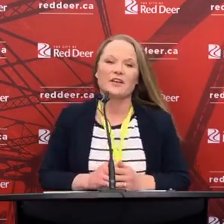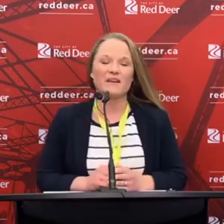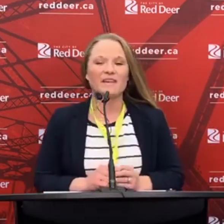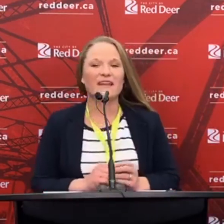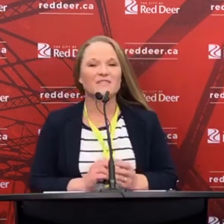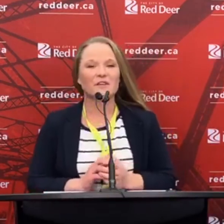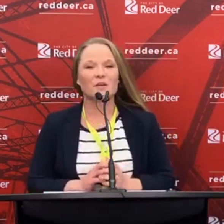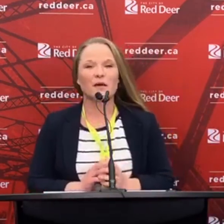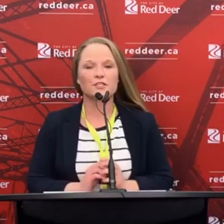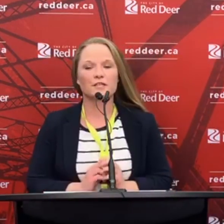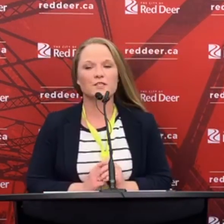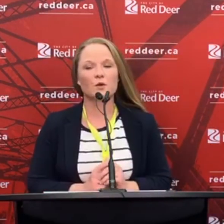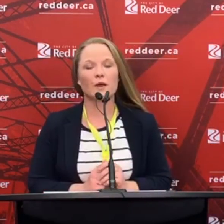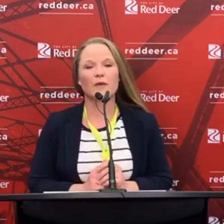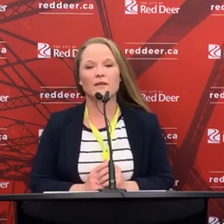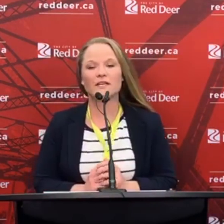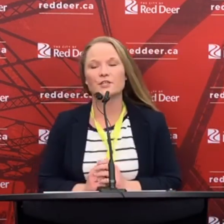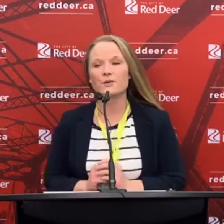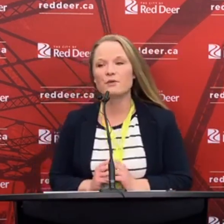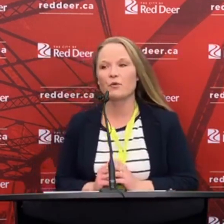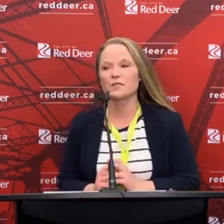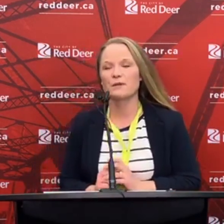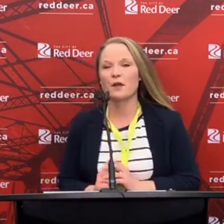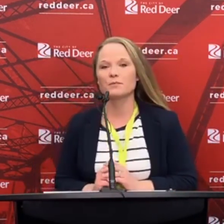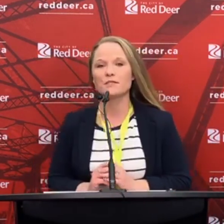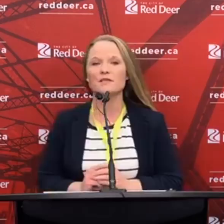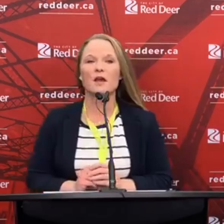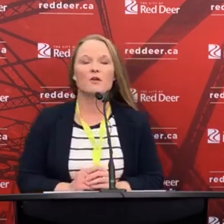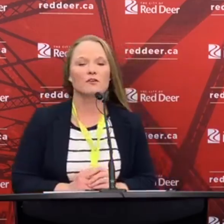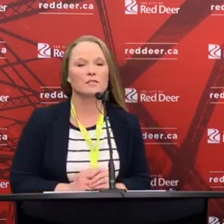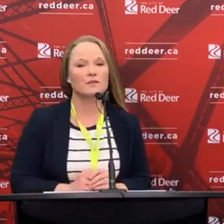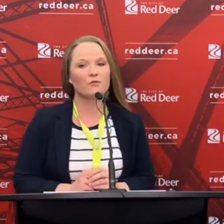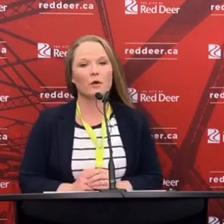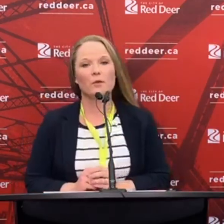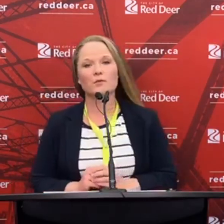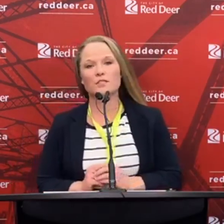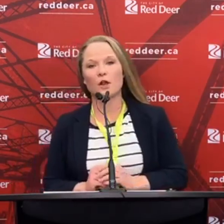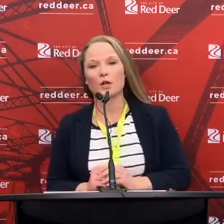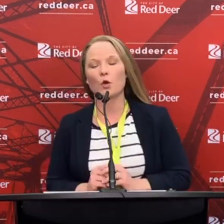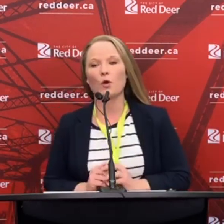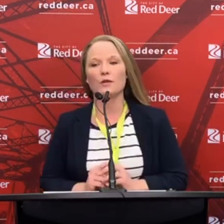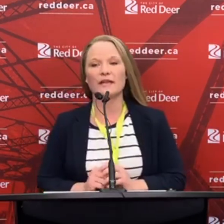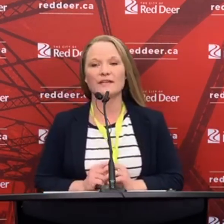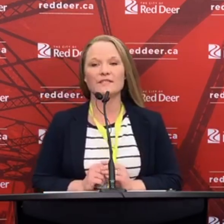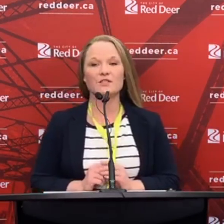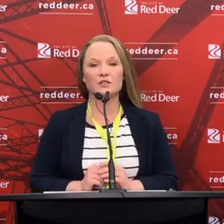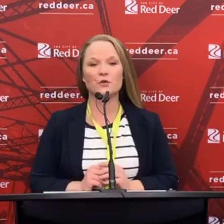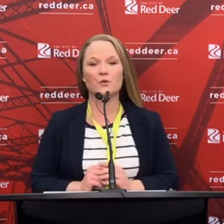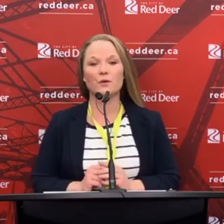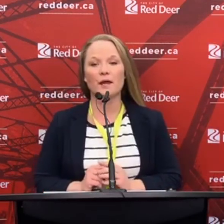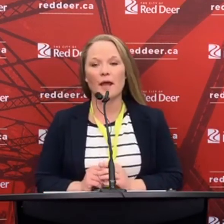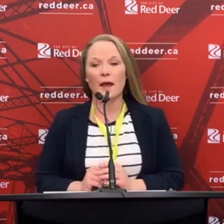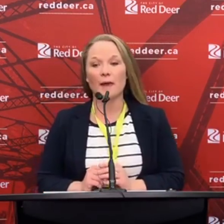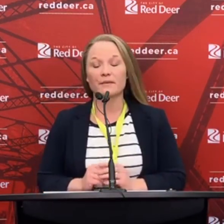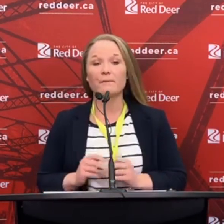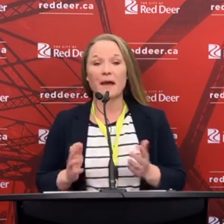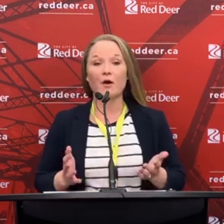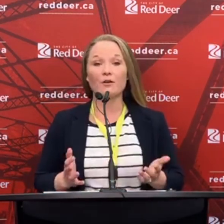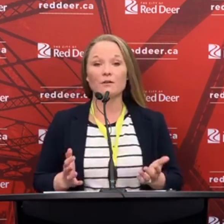Good evening. Thanks for the question. So, in relation to enforcement options, first and foremost, our goal is to